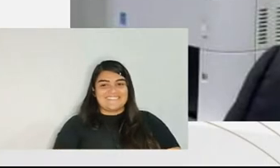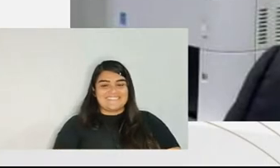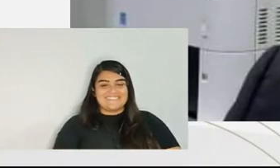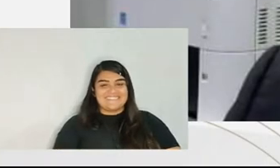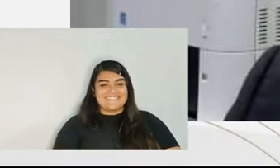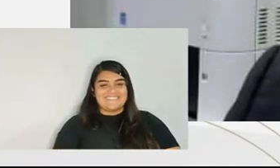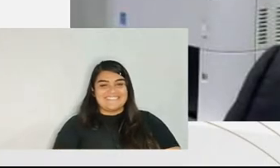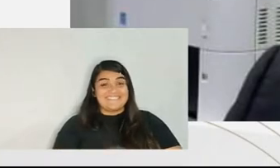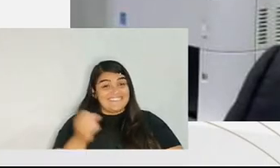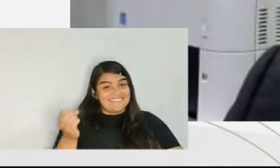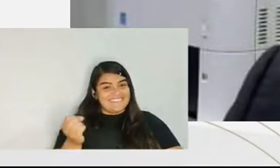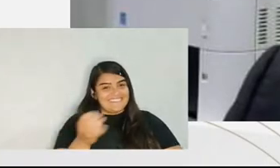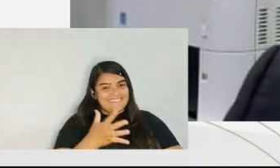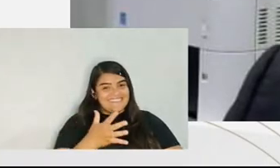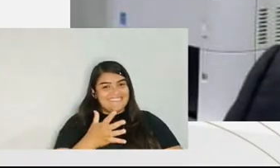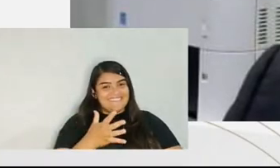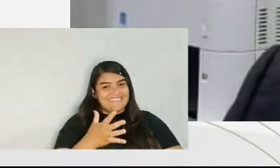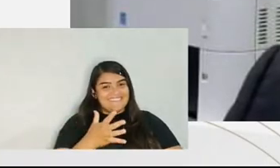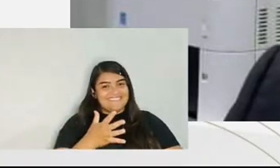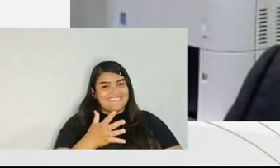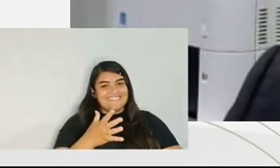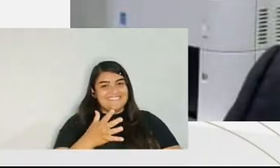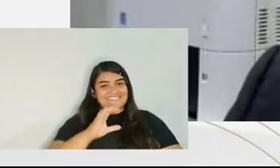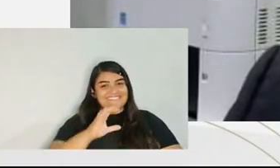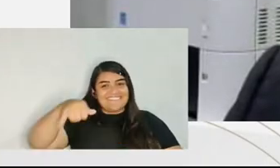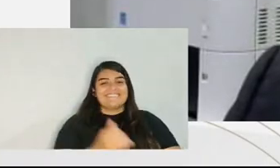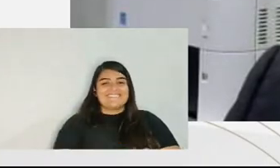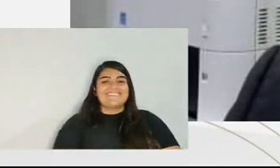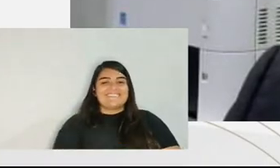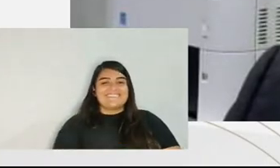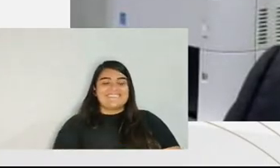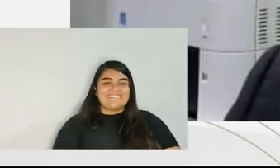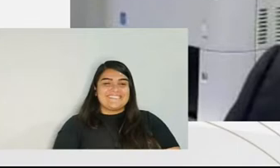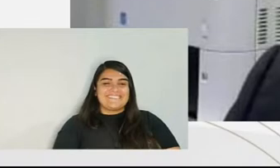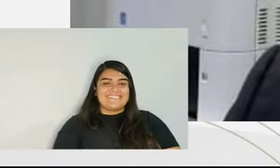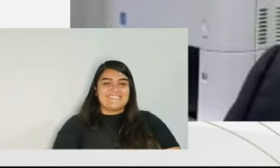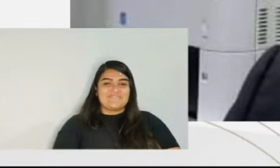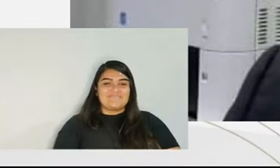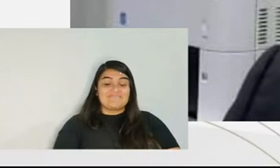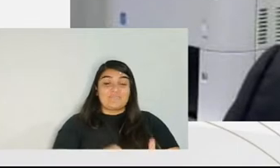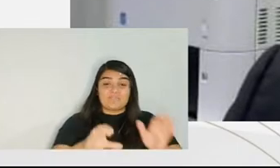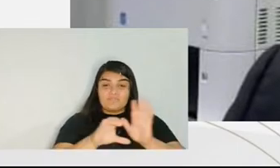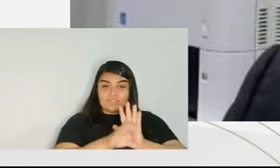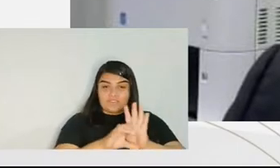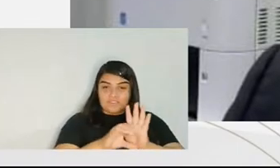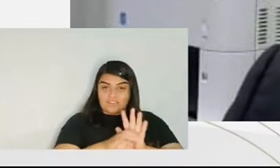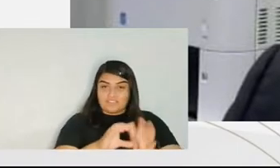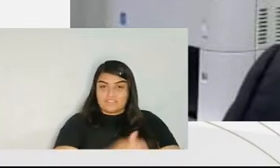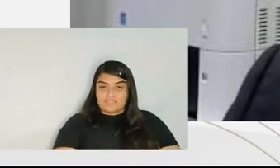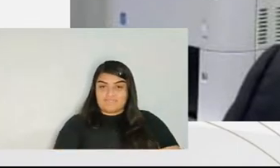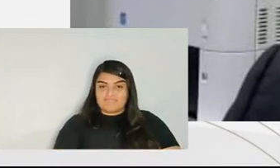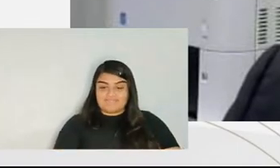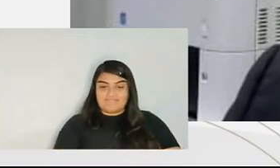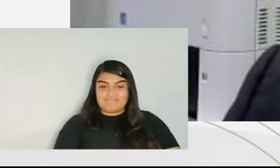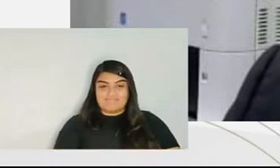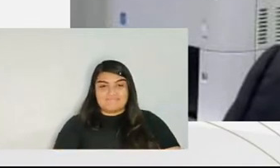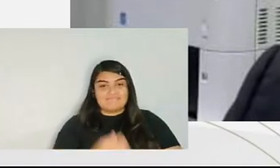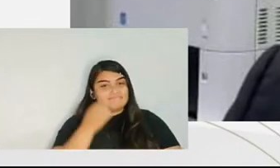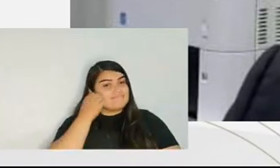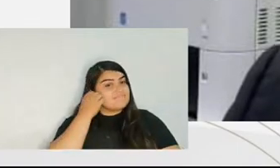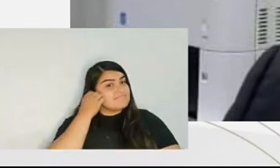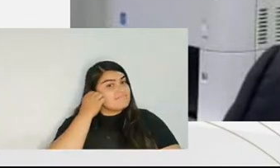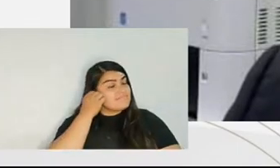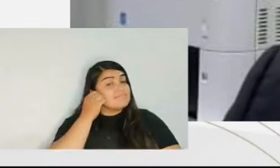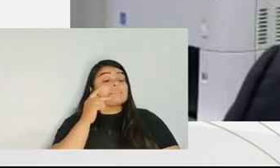So, it was updated in some occasions, but we need a new code for a very long